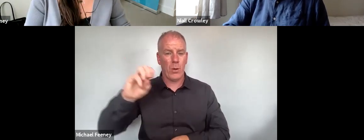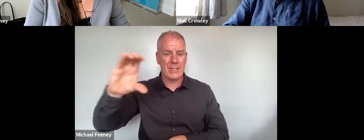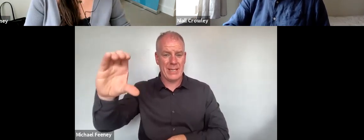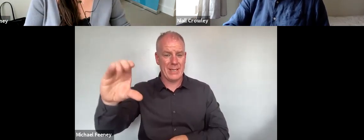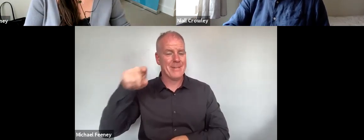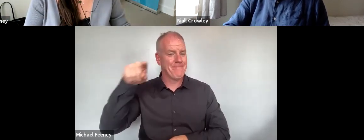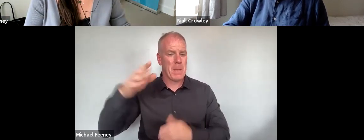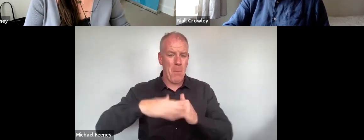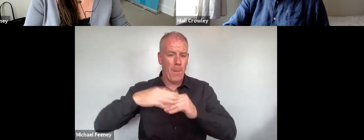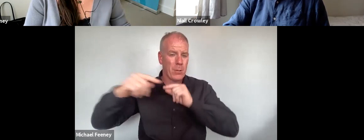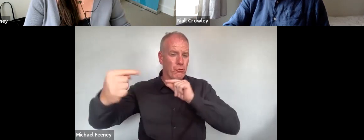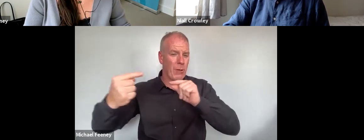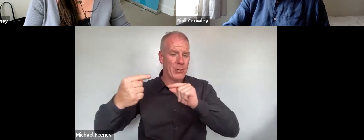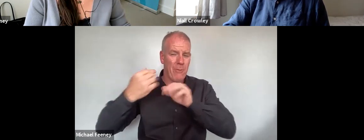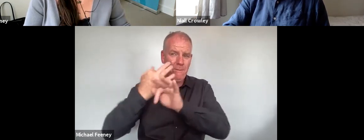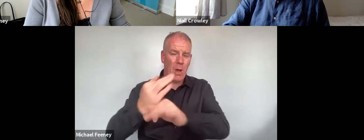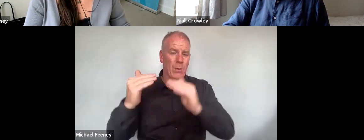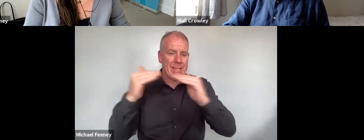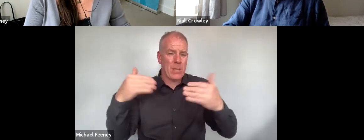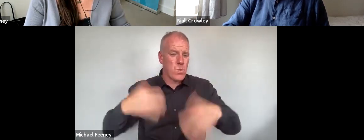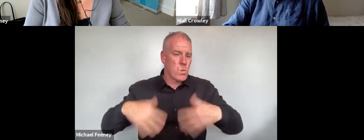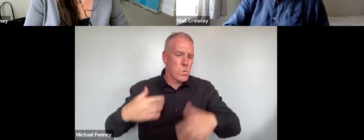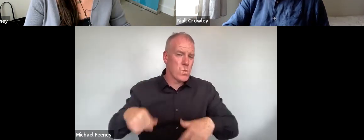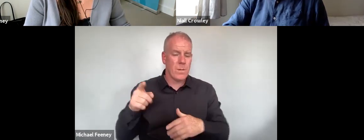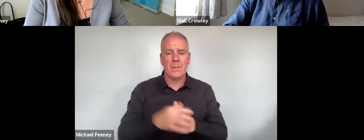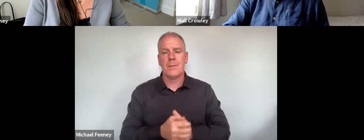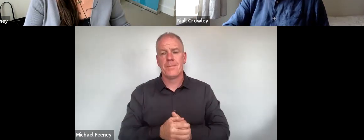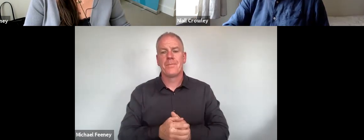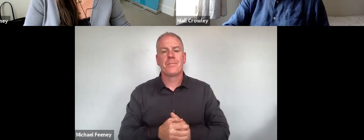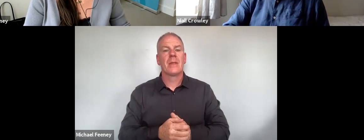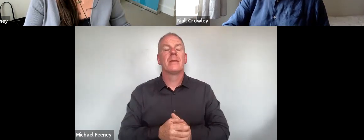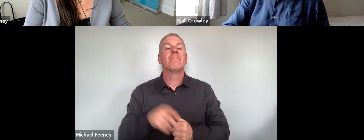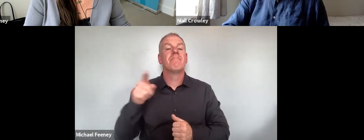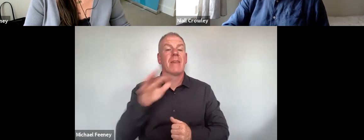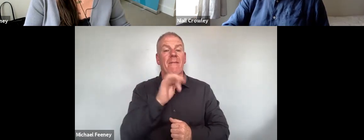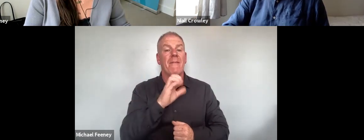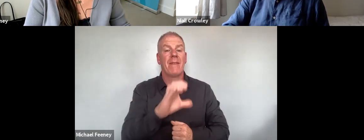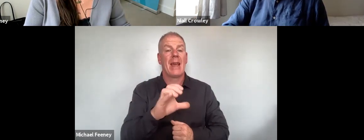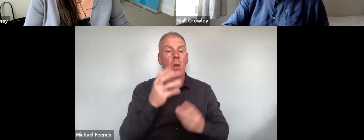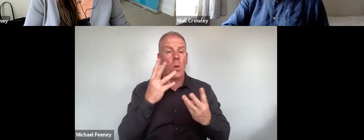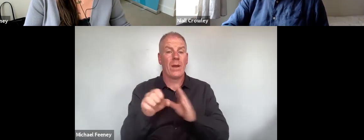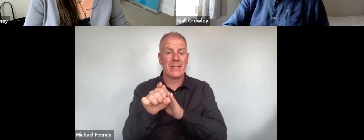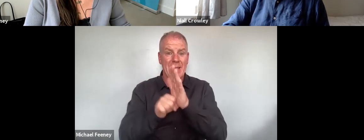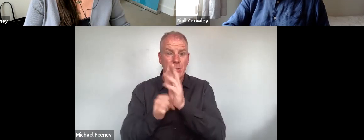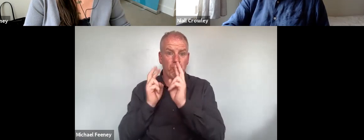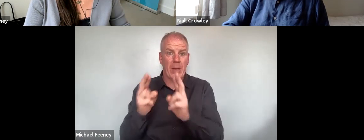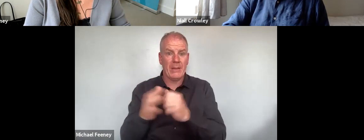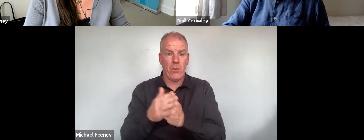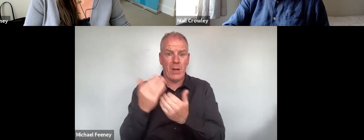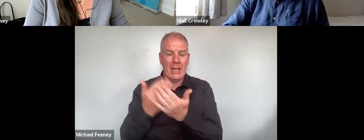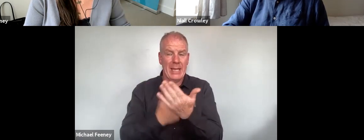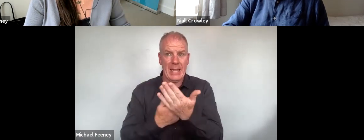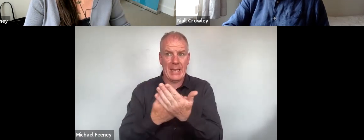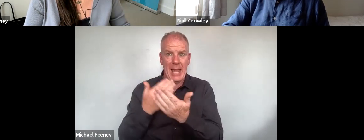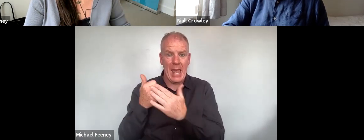increasingly challenged to live up to such a standard. In such a context, the FLAC proposal for a statutory entitlement to legal aid to be